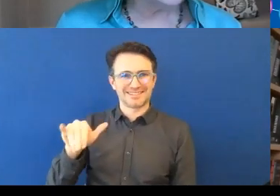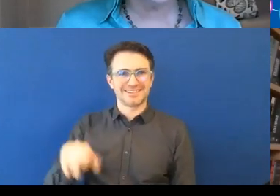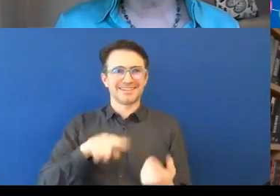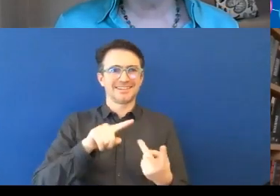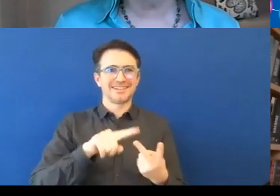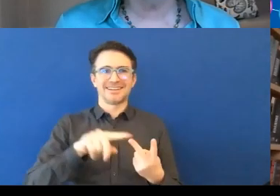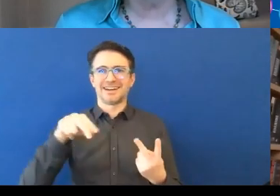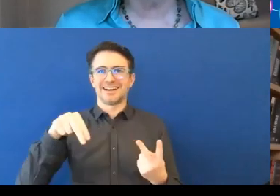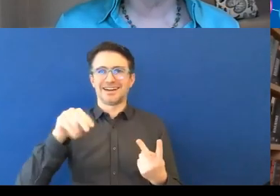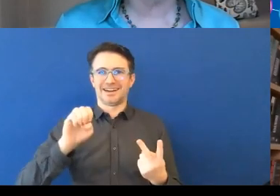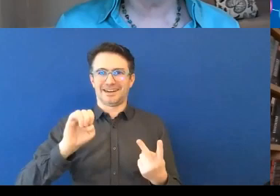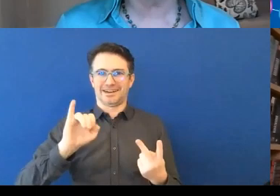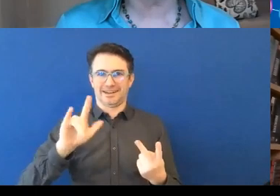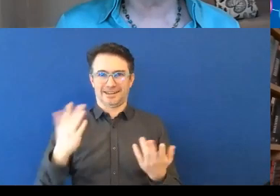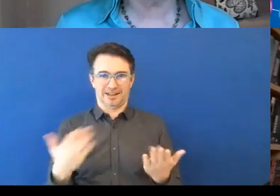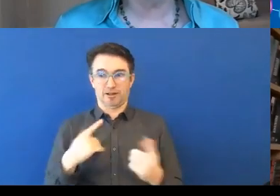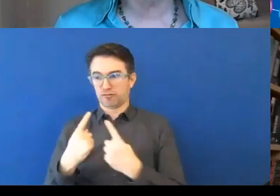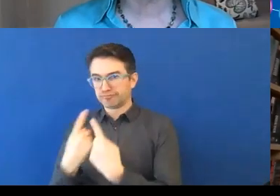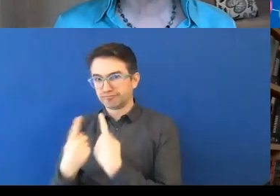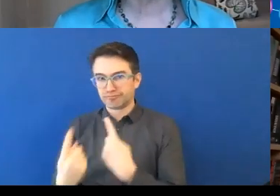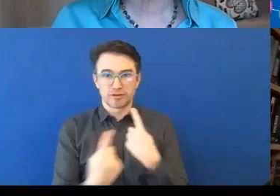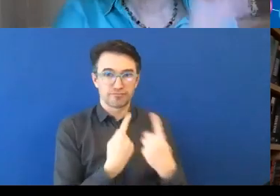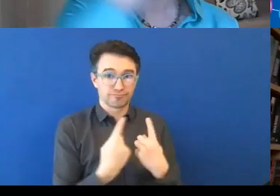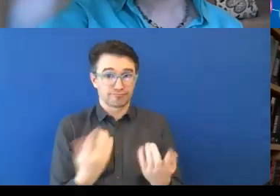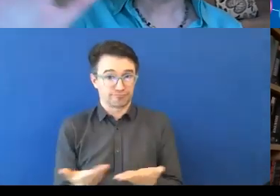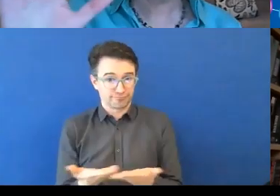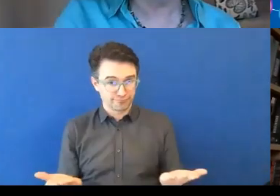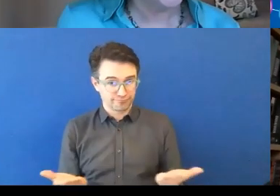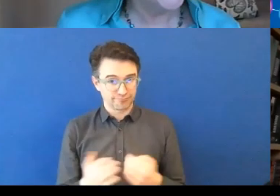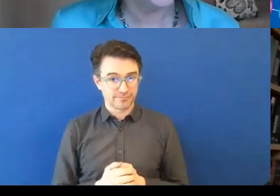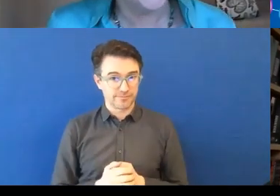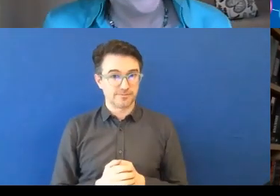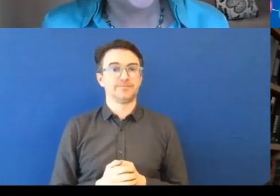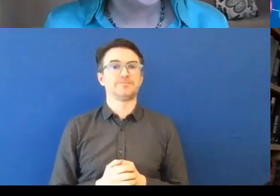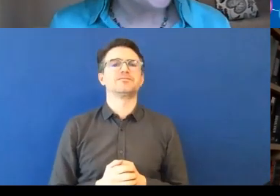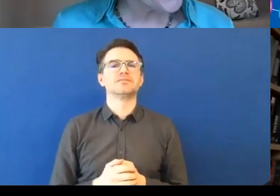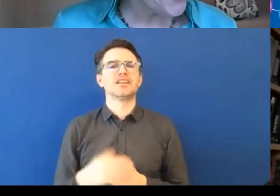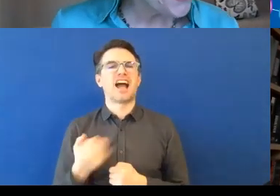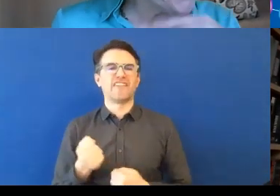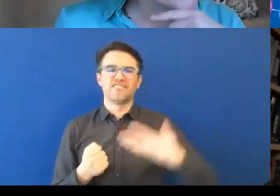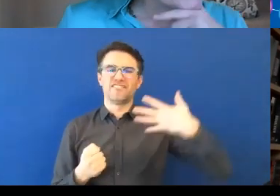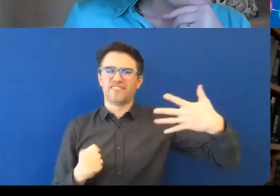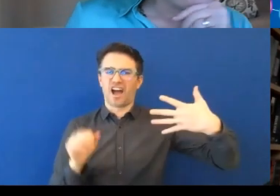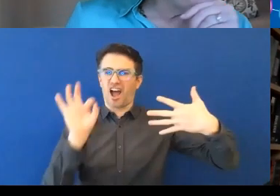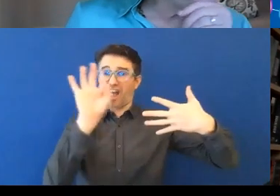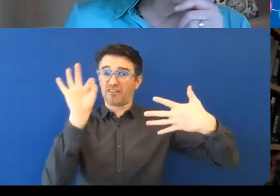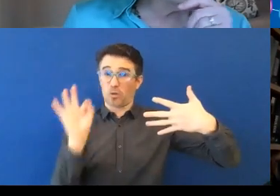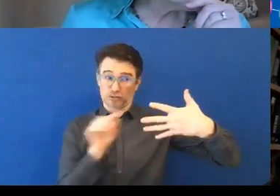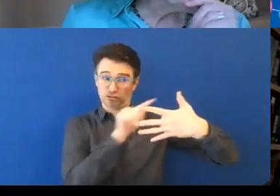Nancy. Again, welcome. We're delighted to have you here. Thank you. Nice to be here.